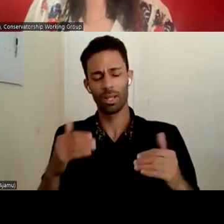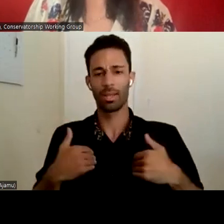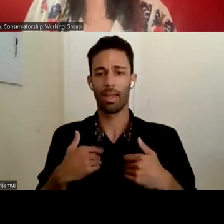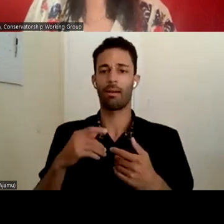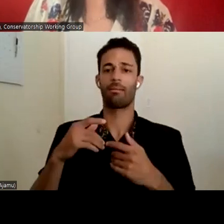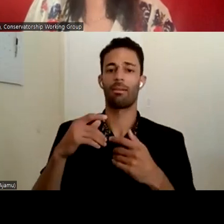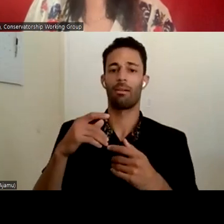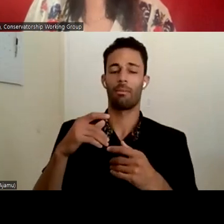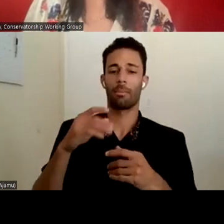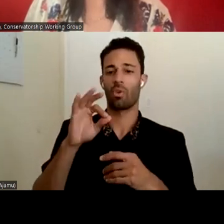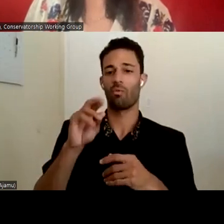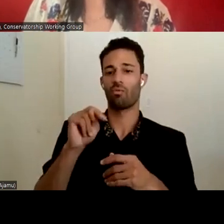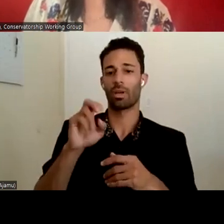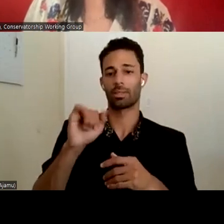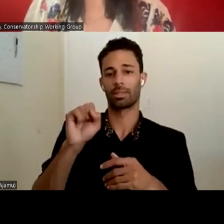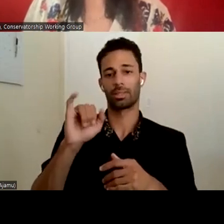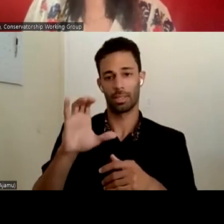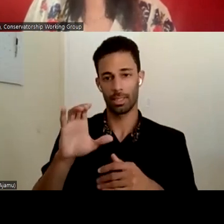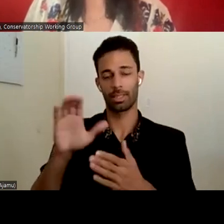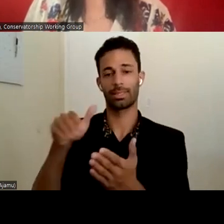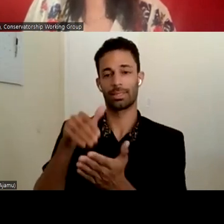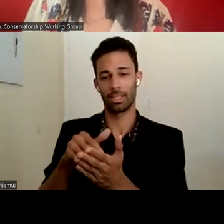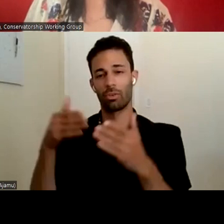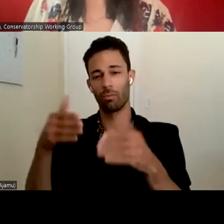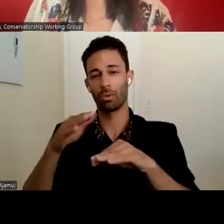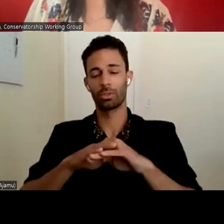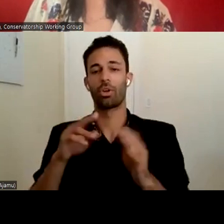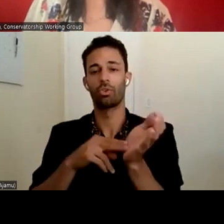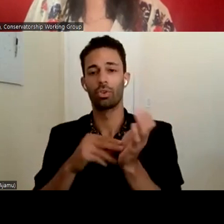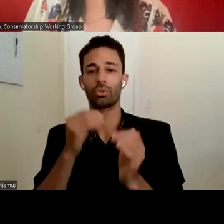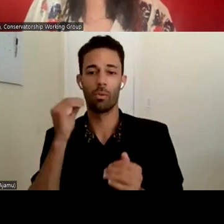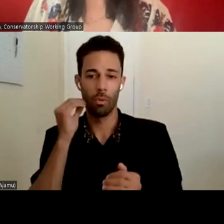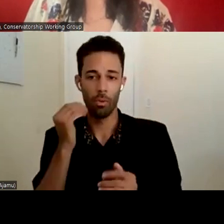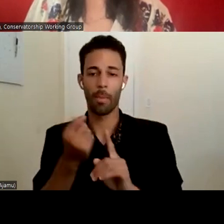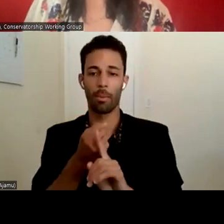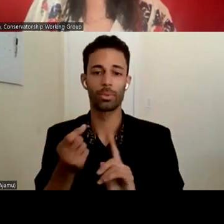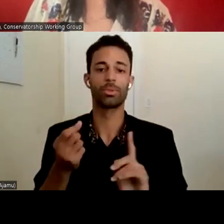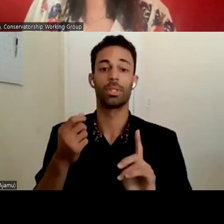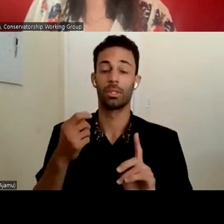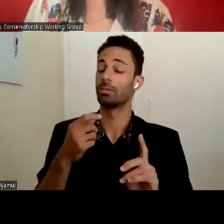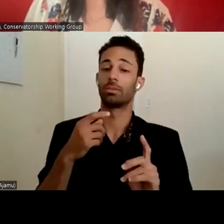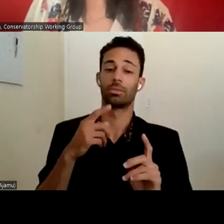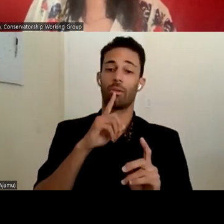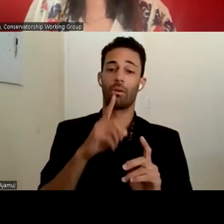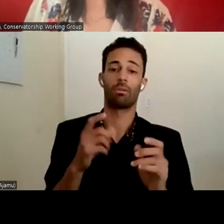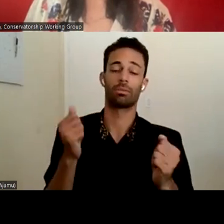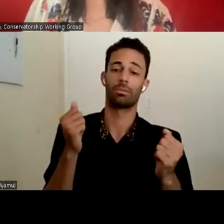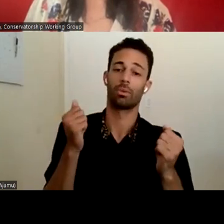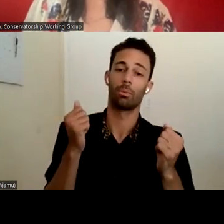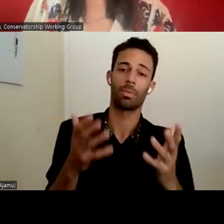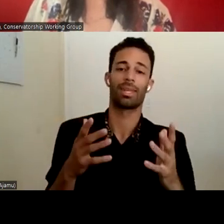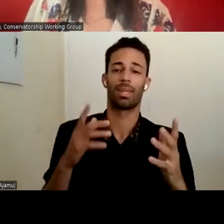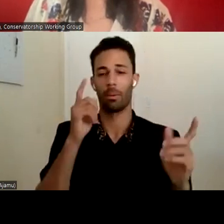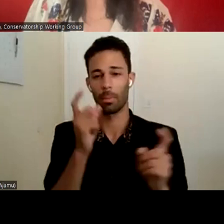specifically focused on nursing home abuse, because there are such, so many, um, complexities